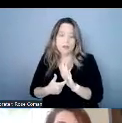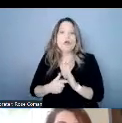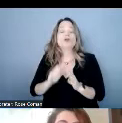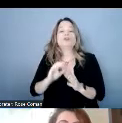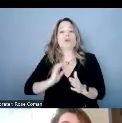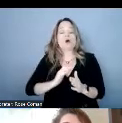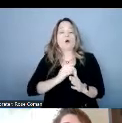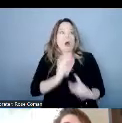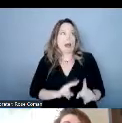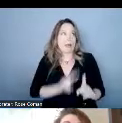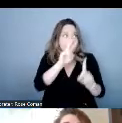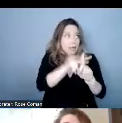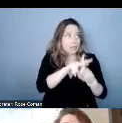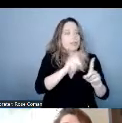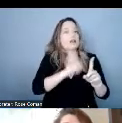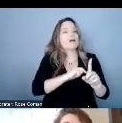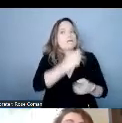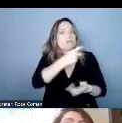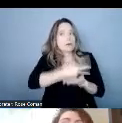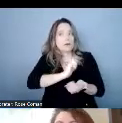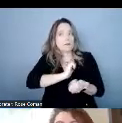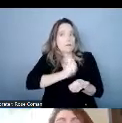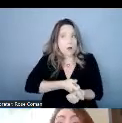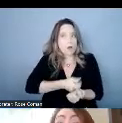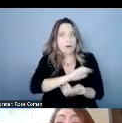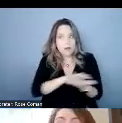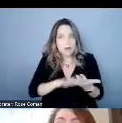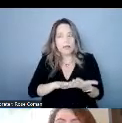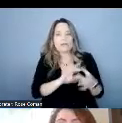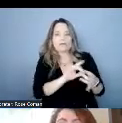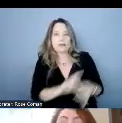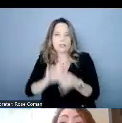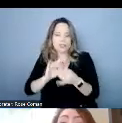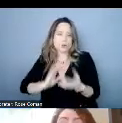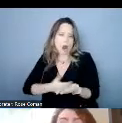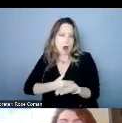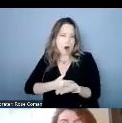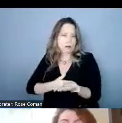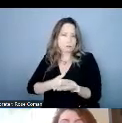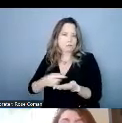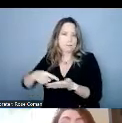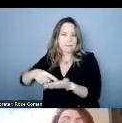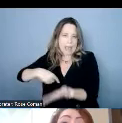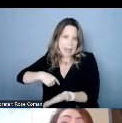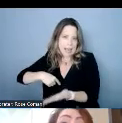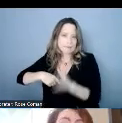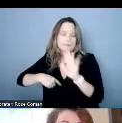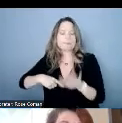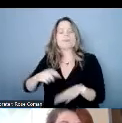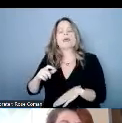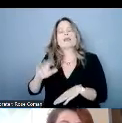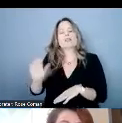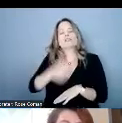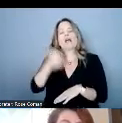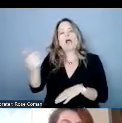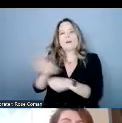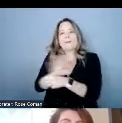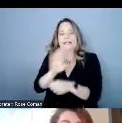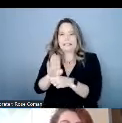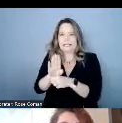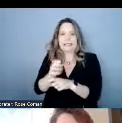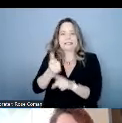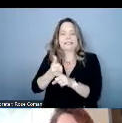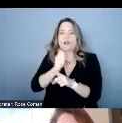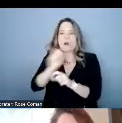compensation other providers and i won't call them providers other businesses in the market that are not regulated